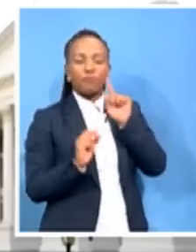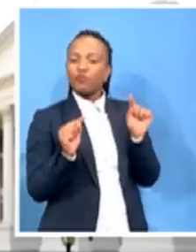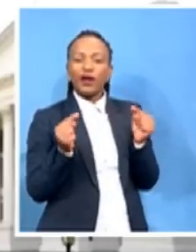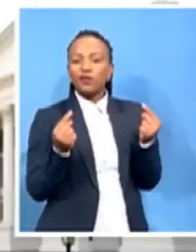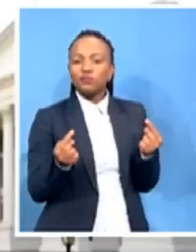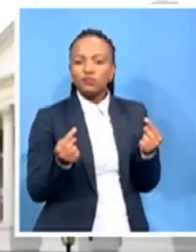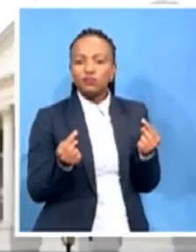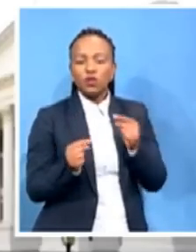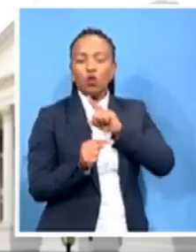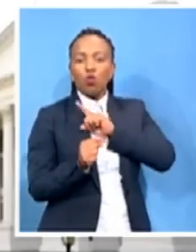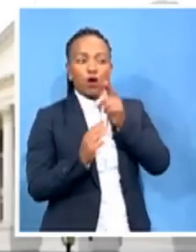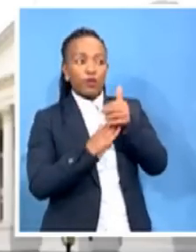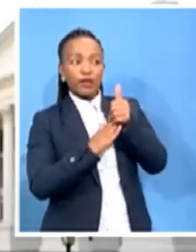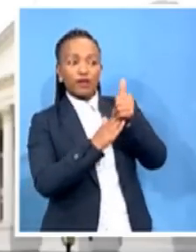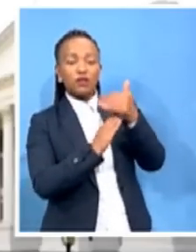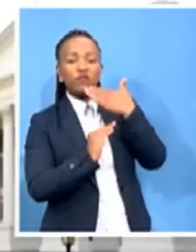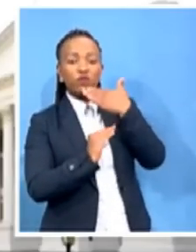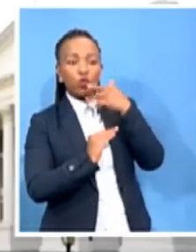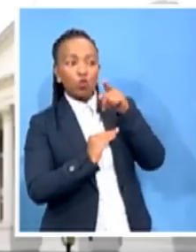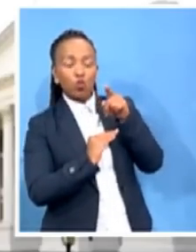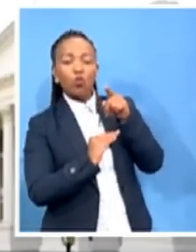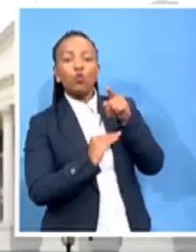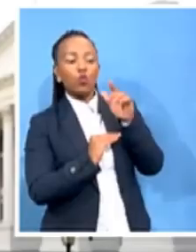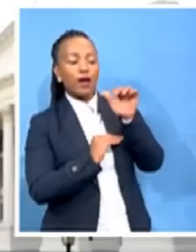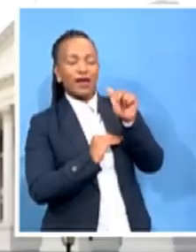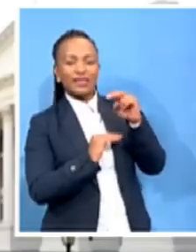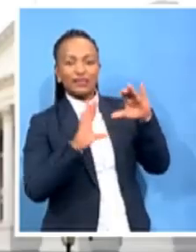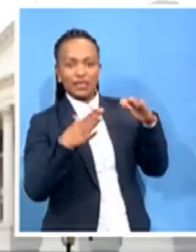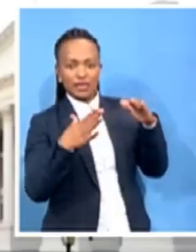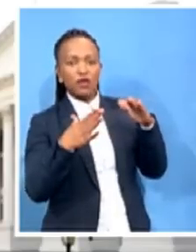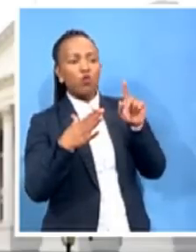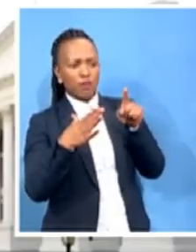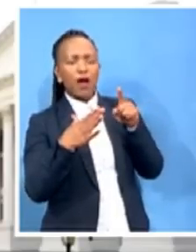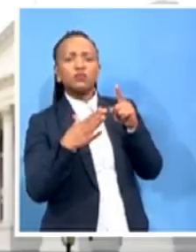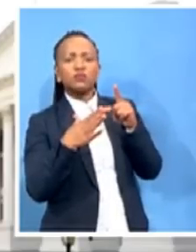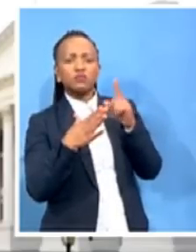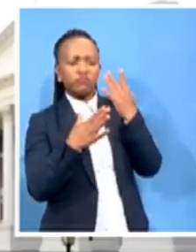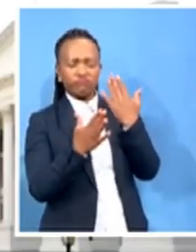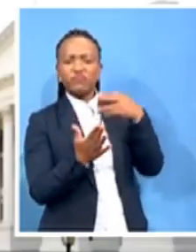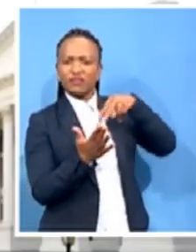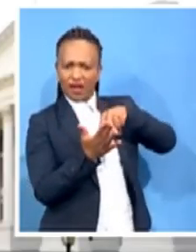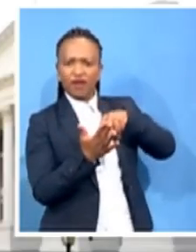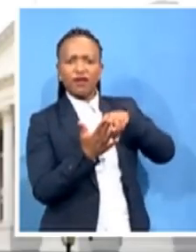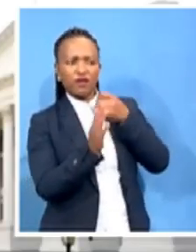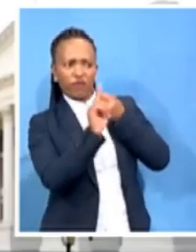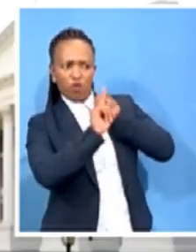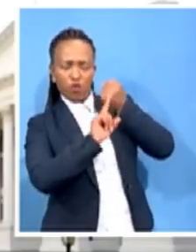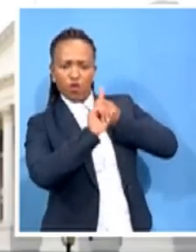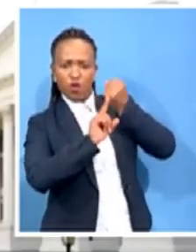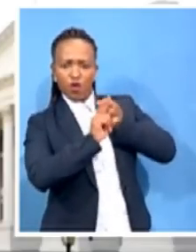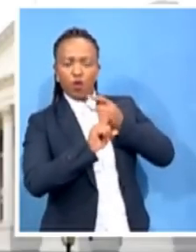Congress. We have to stand up and rise up as it is our duty to make sure that the